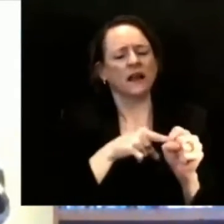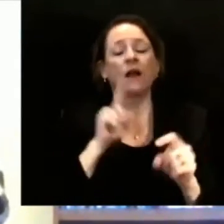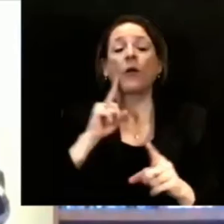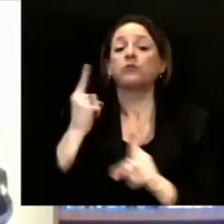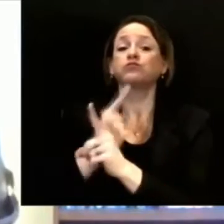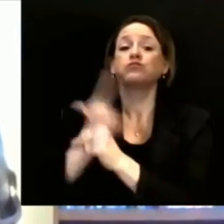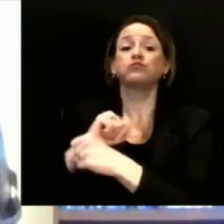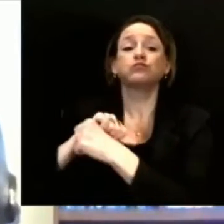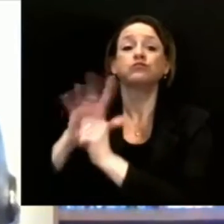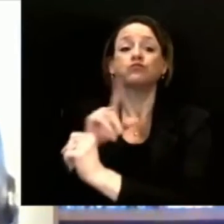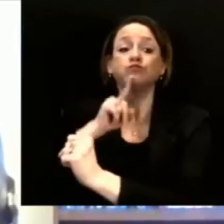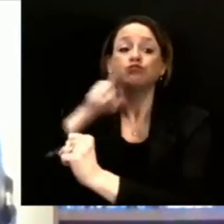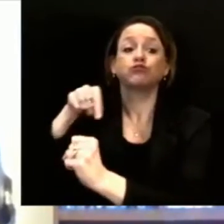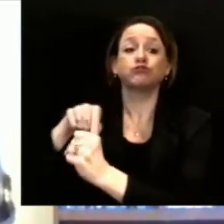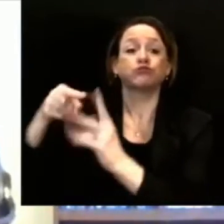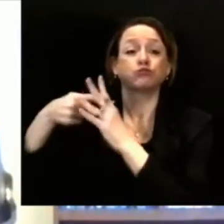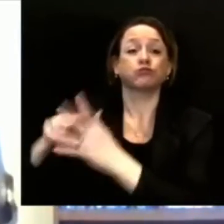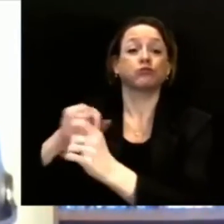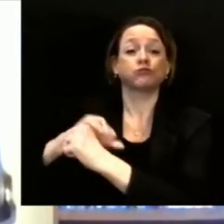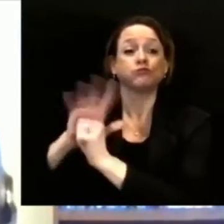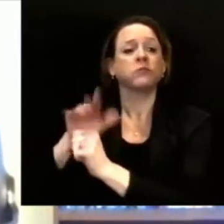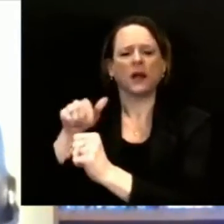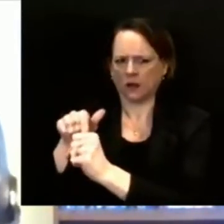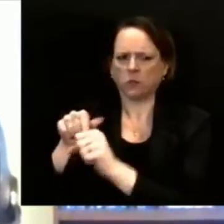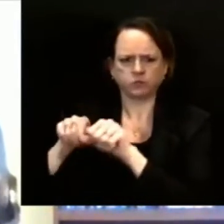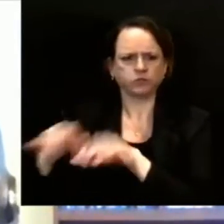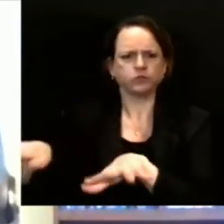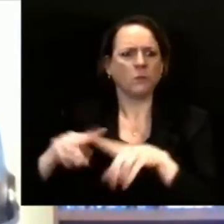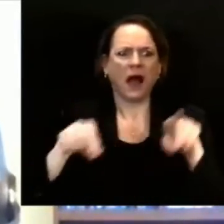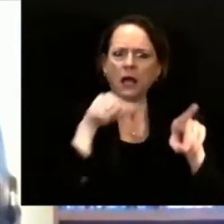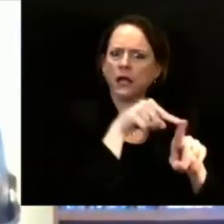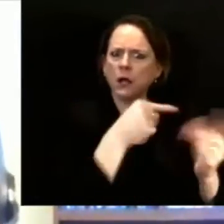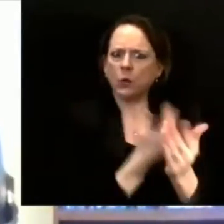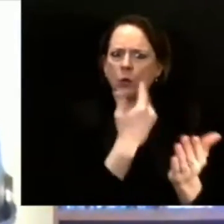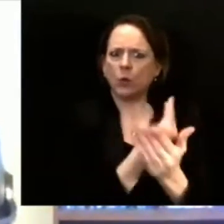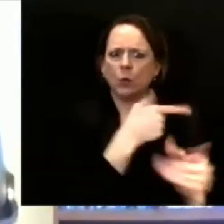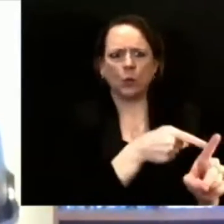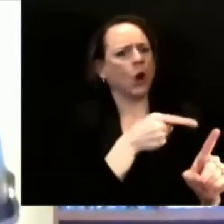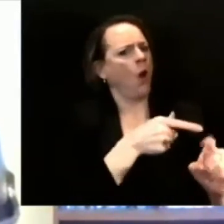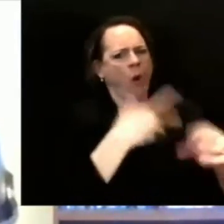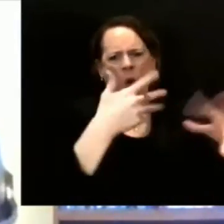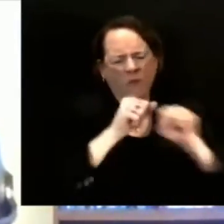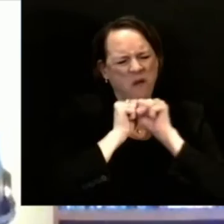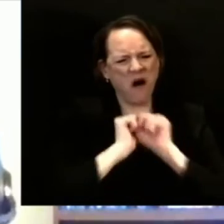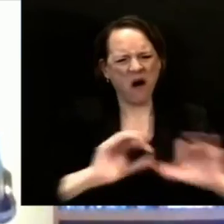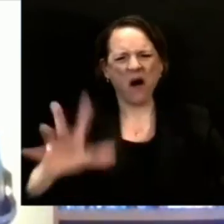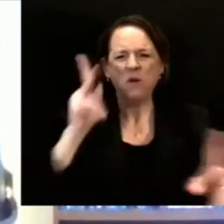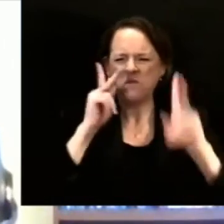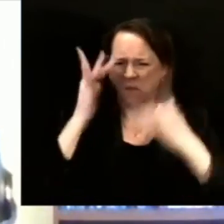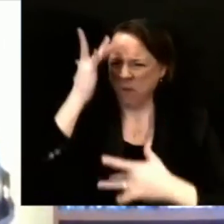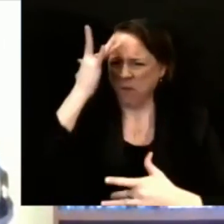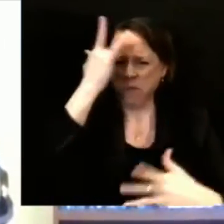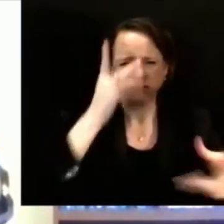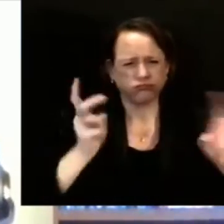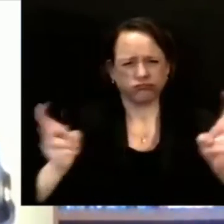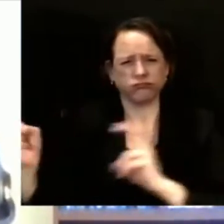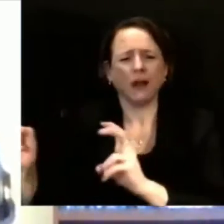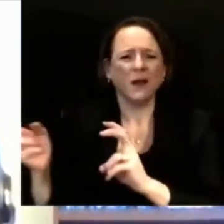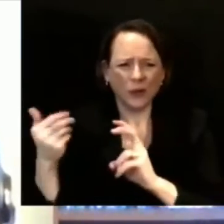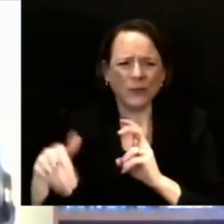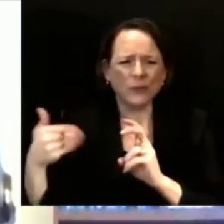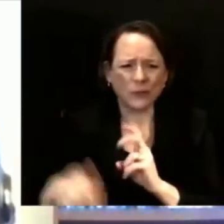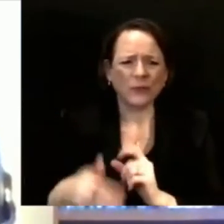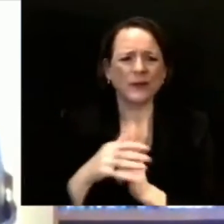and experiencing what we experienced this fall with record numbers of cases, hospitalizations,